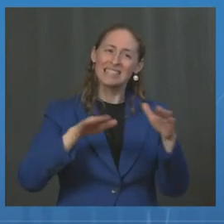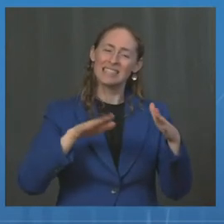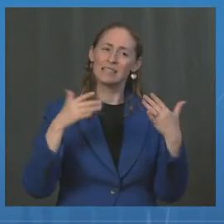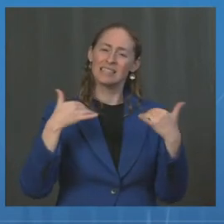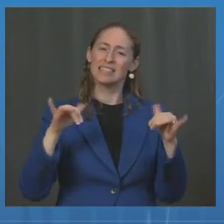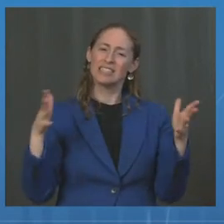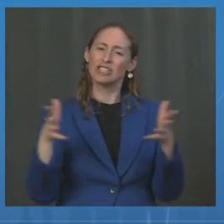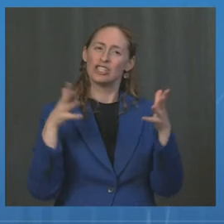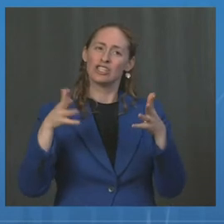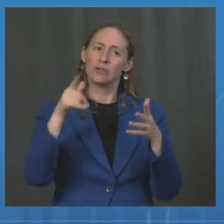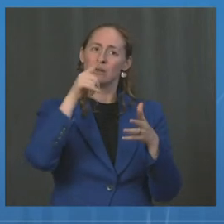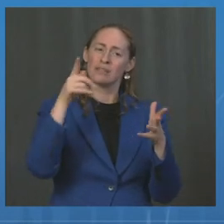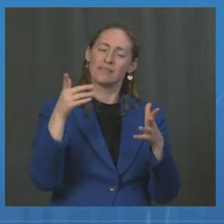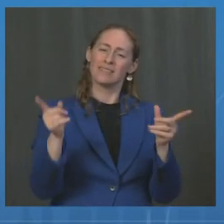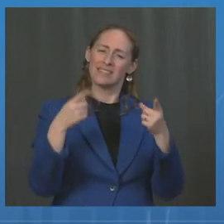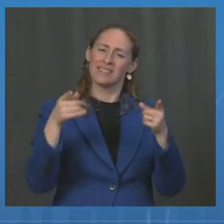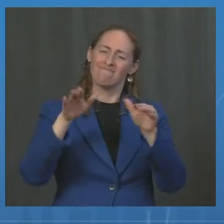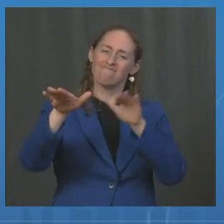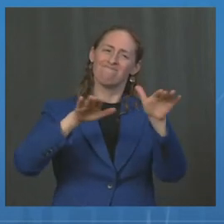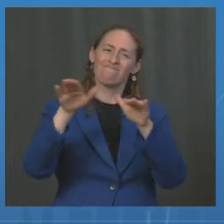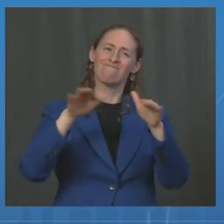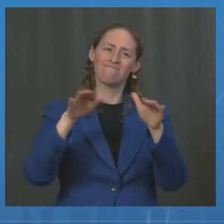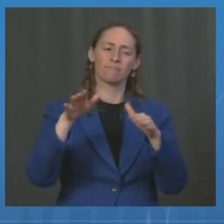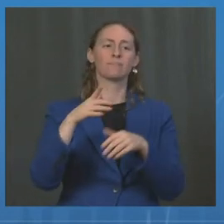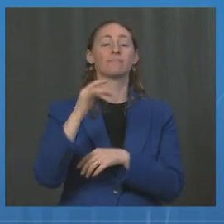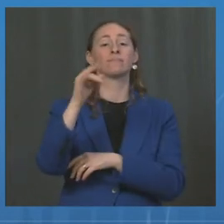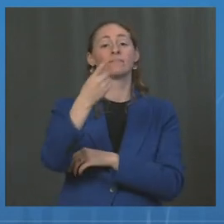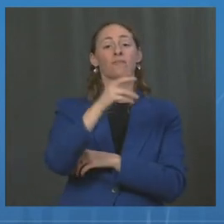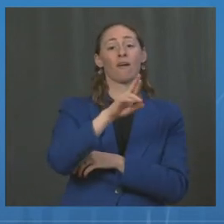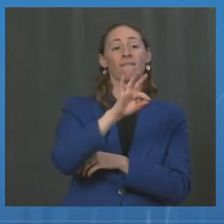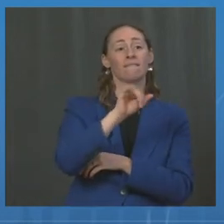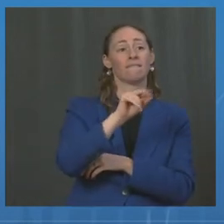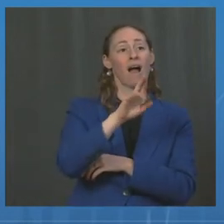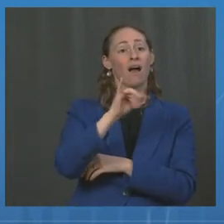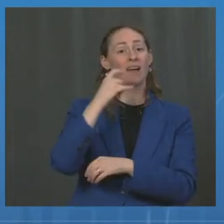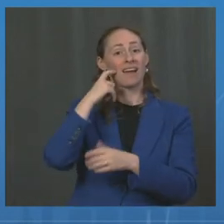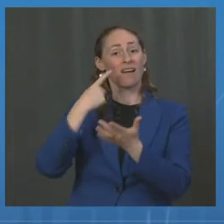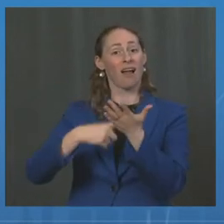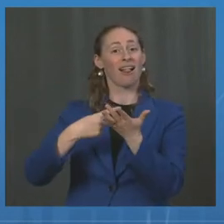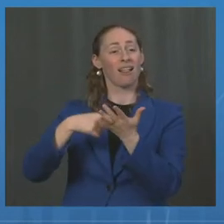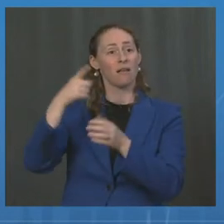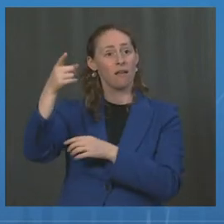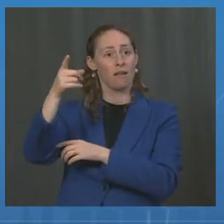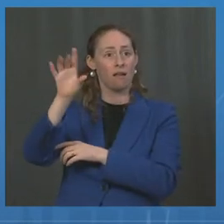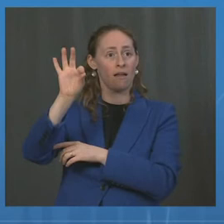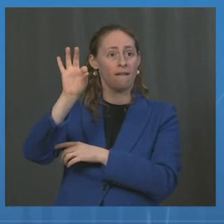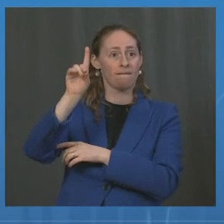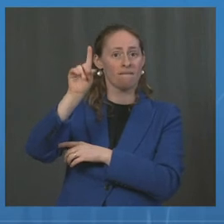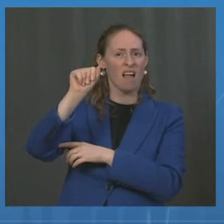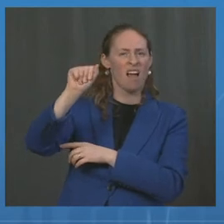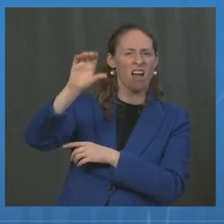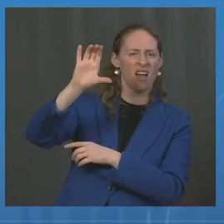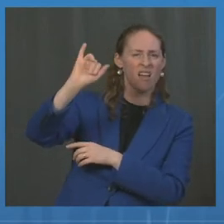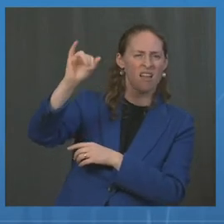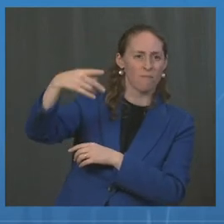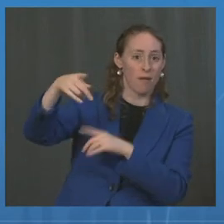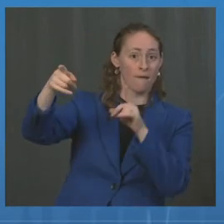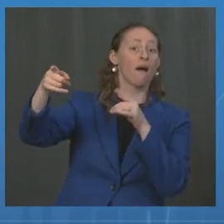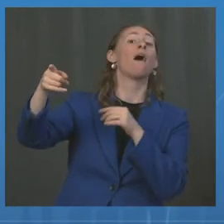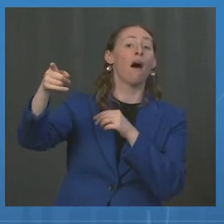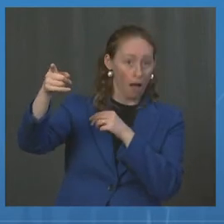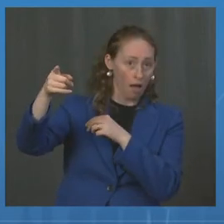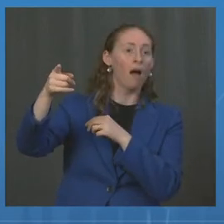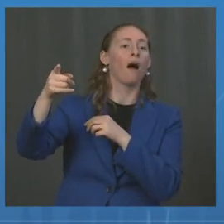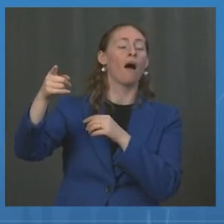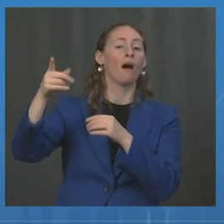The same as Dr. Fauci just said, once the FDA and ACIP make their recommendations on boosters,